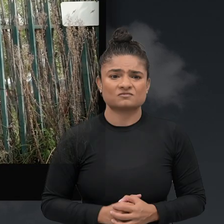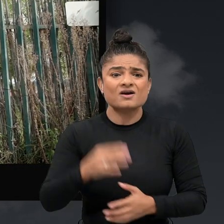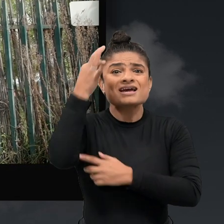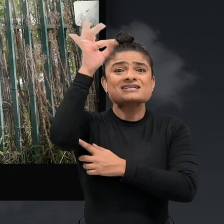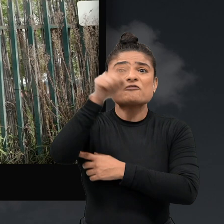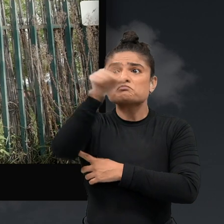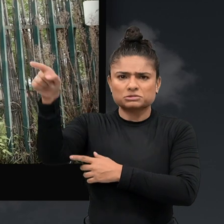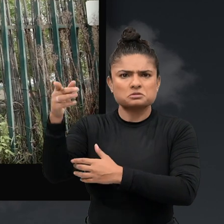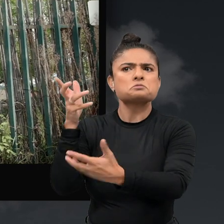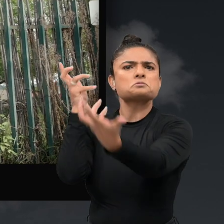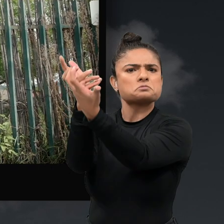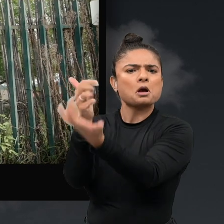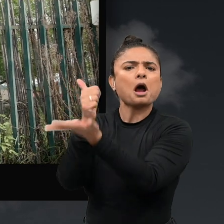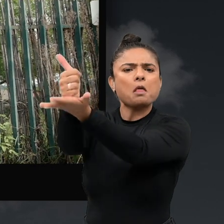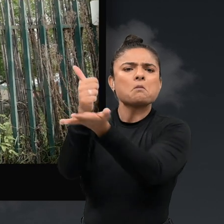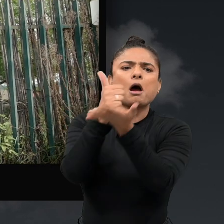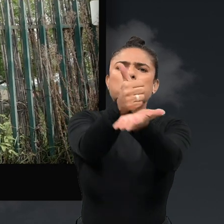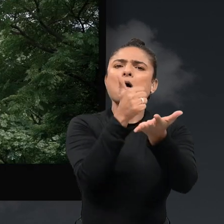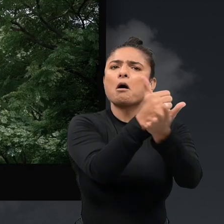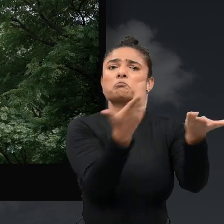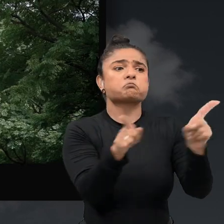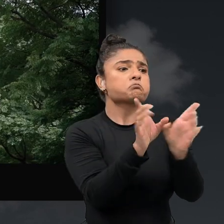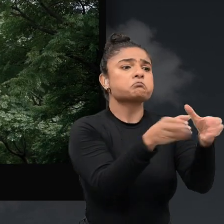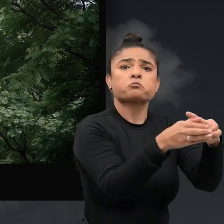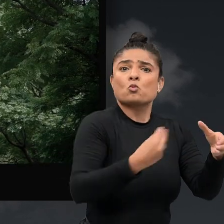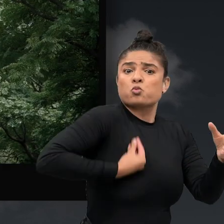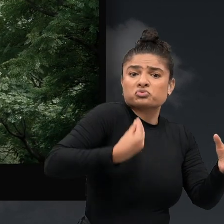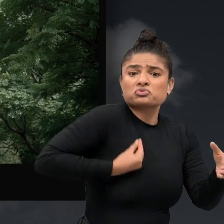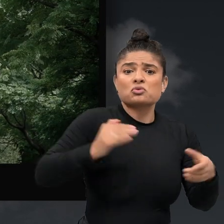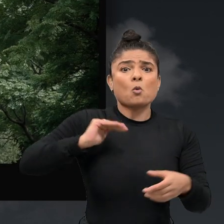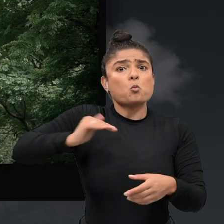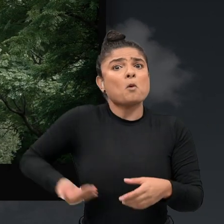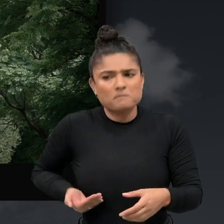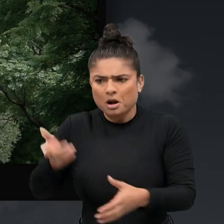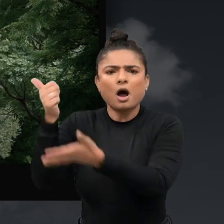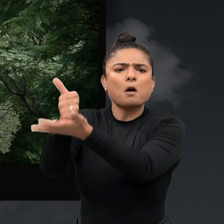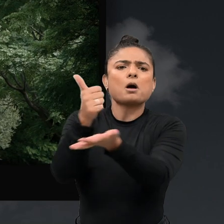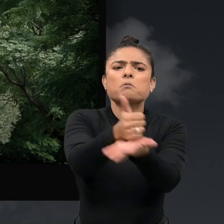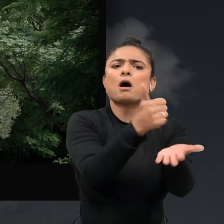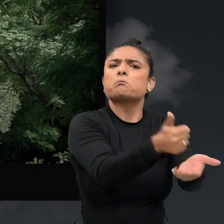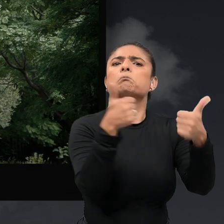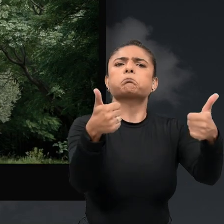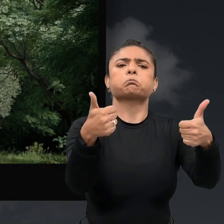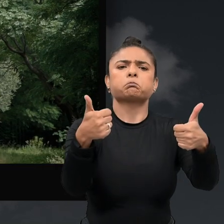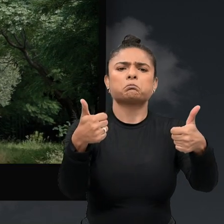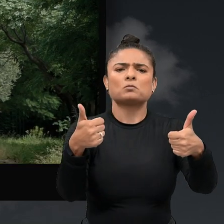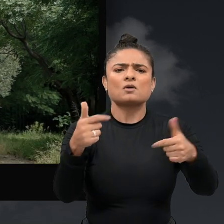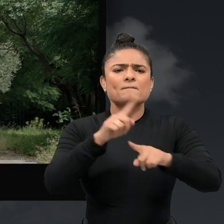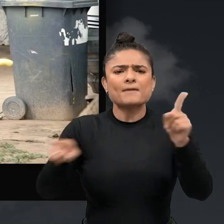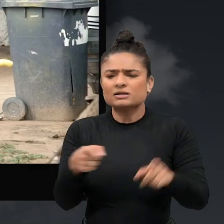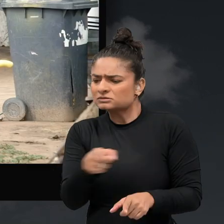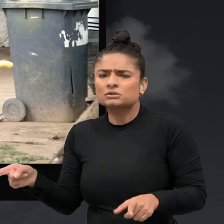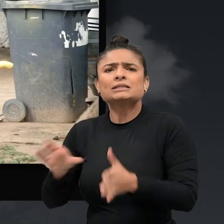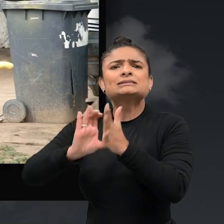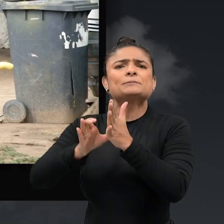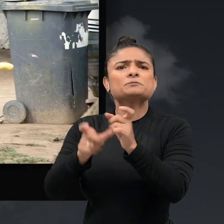in I find that the government is able to cater for other sectors such as youth and women.